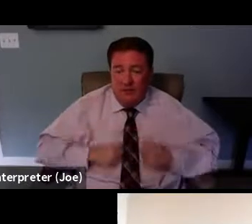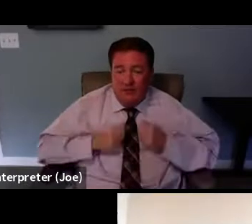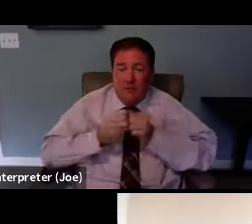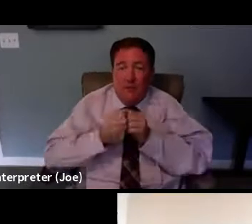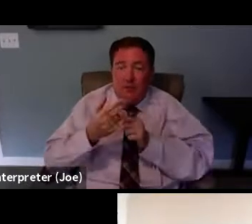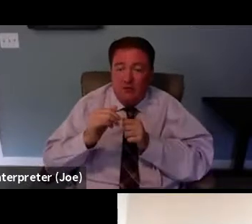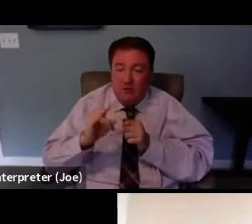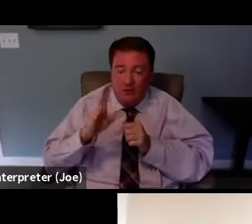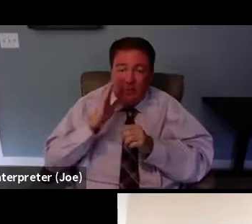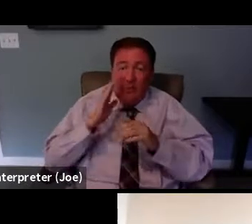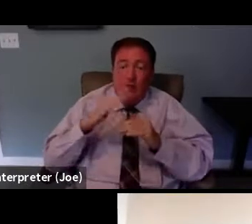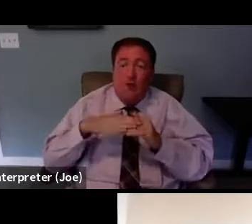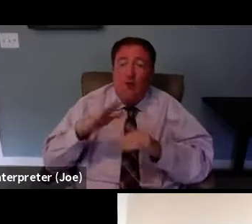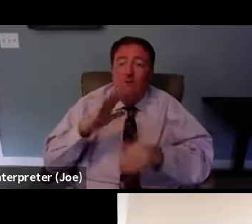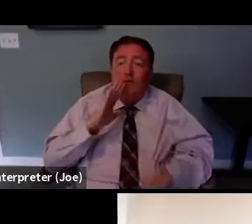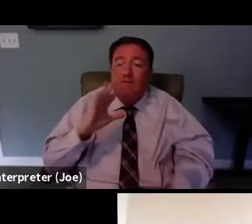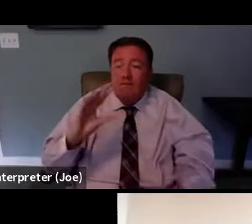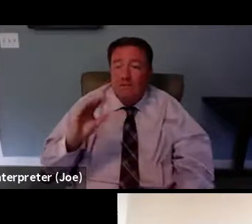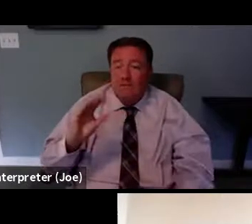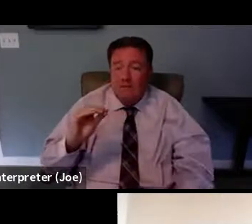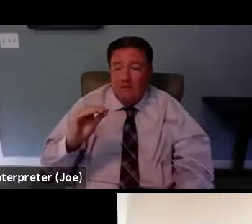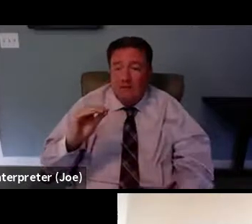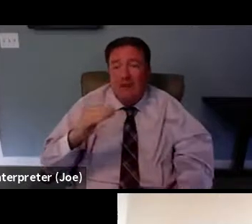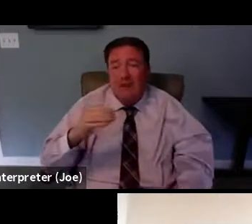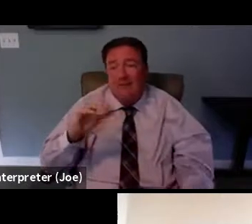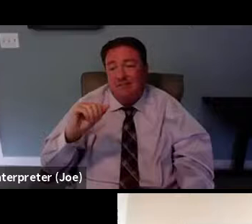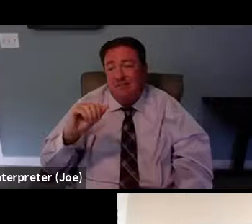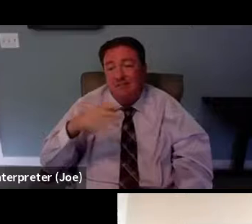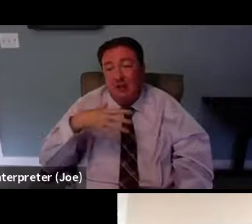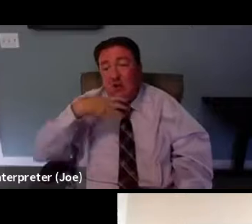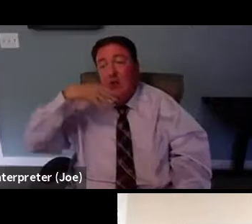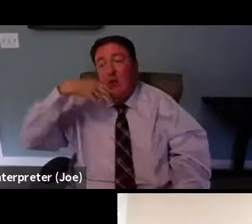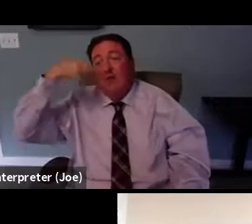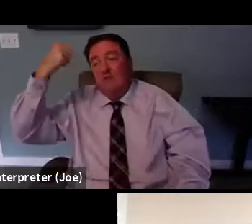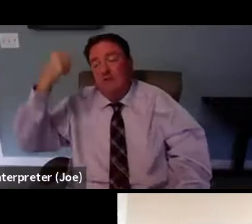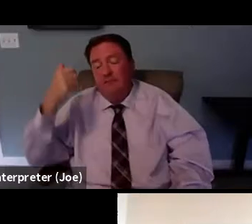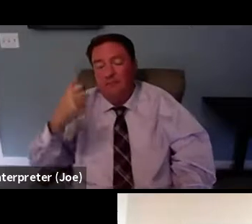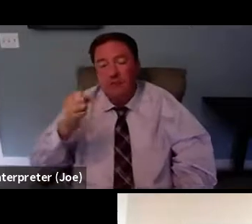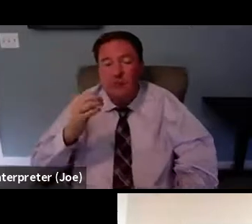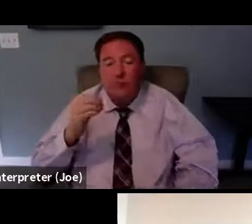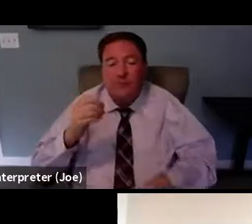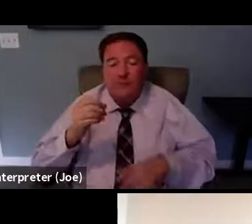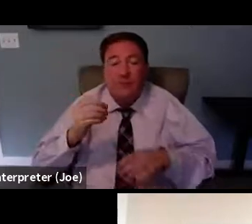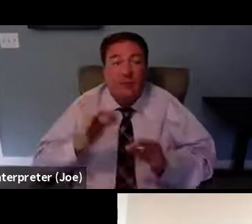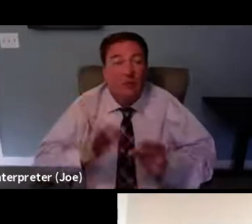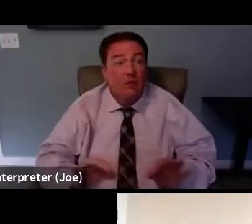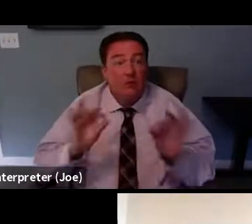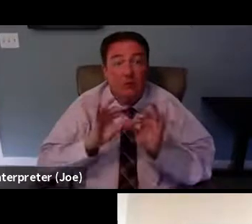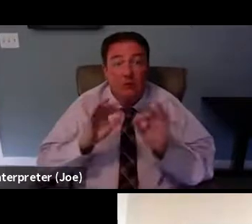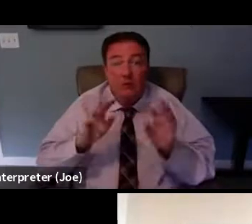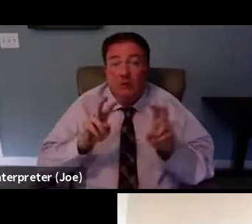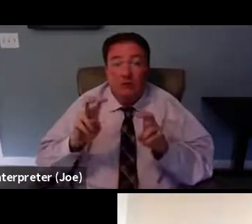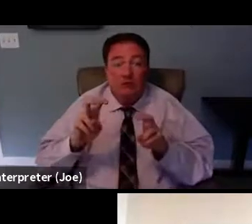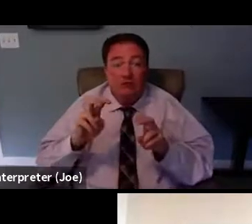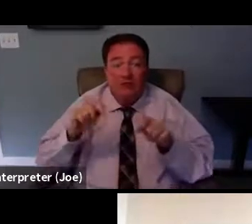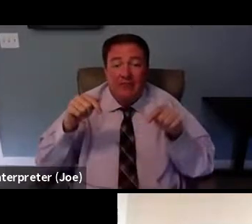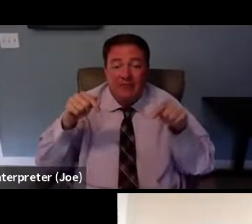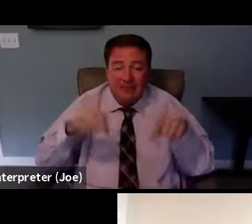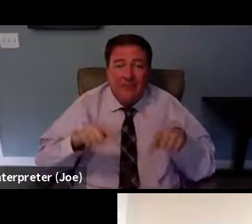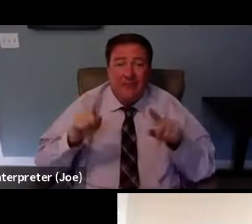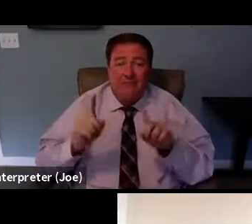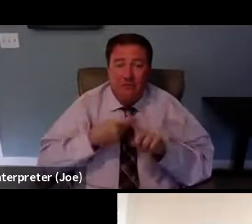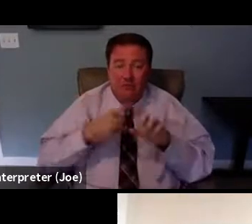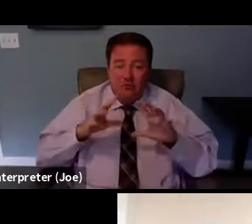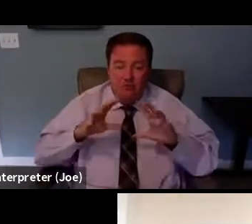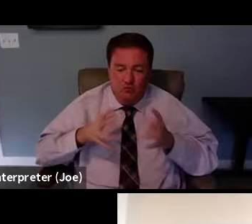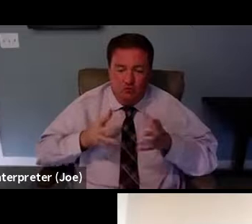are over the age of 50 and, you know, aging. The issue that is so critical is that people, this is the first cohort of